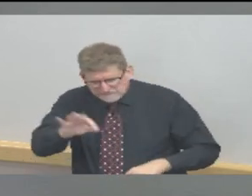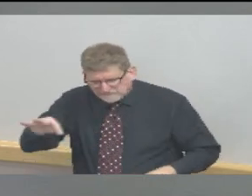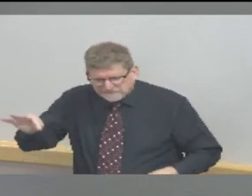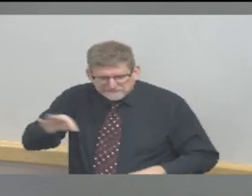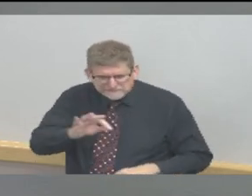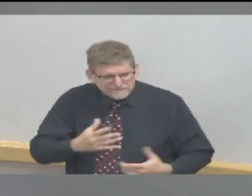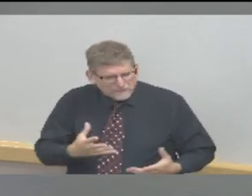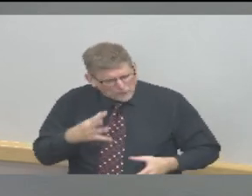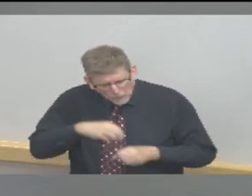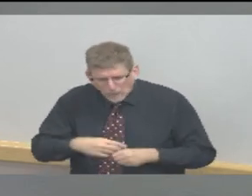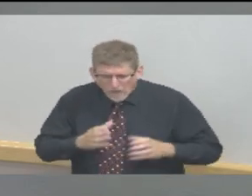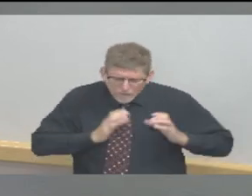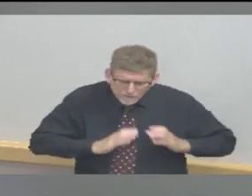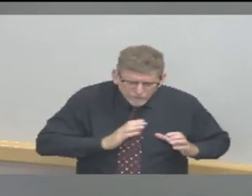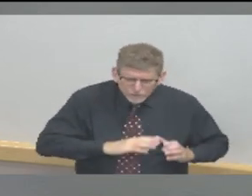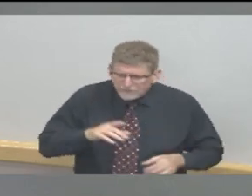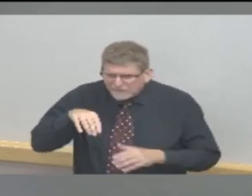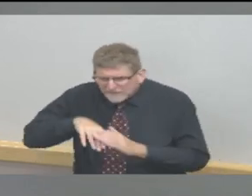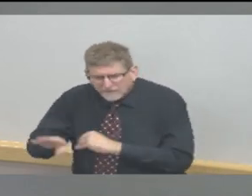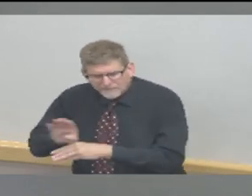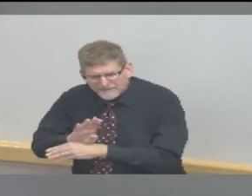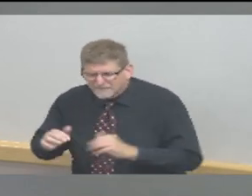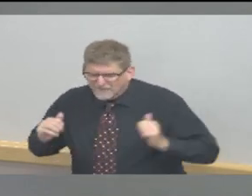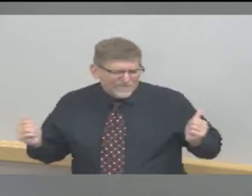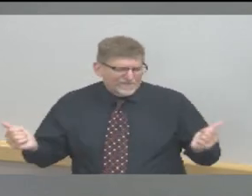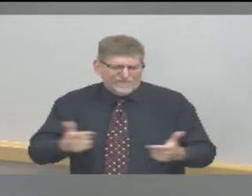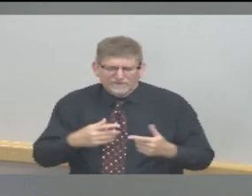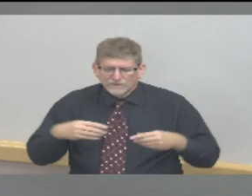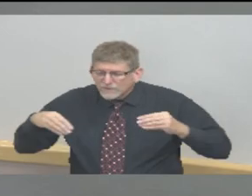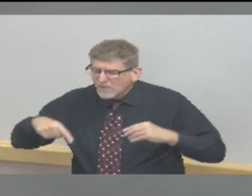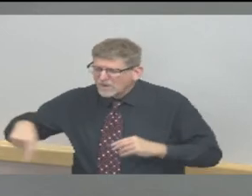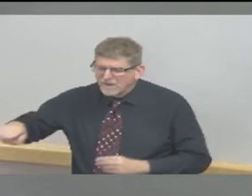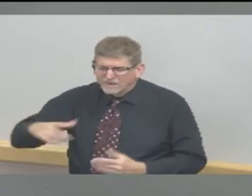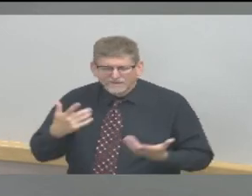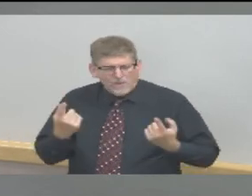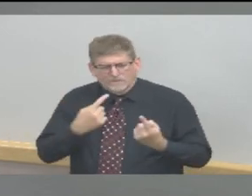at stores and other businesses.